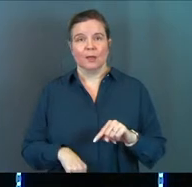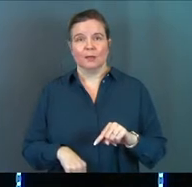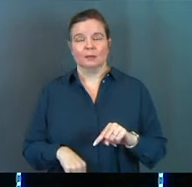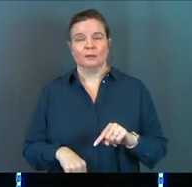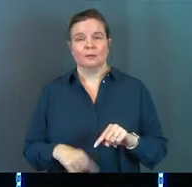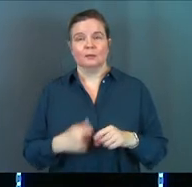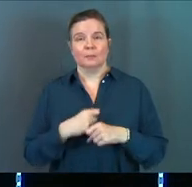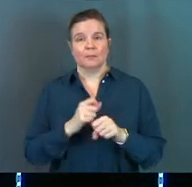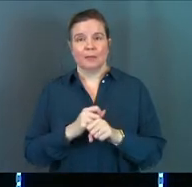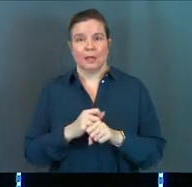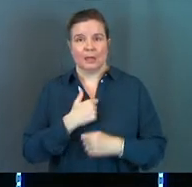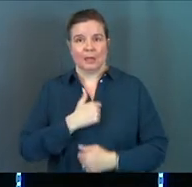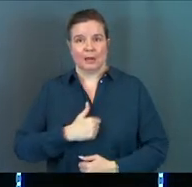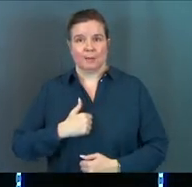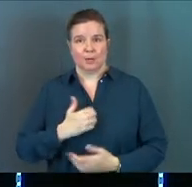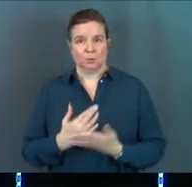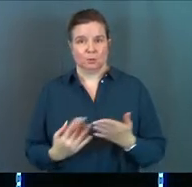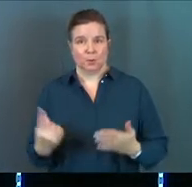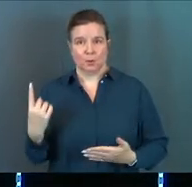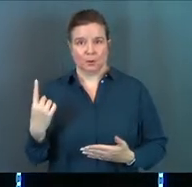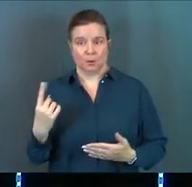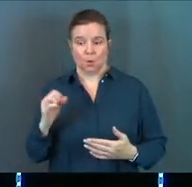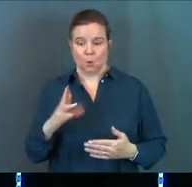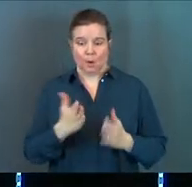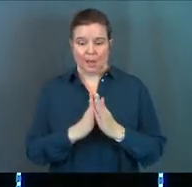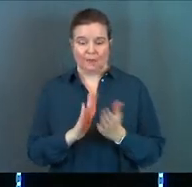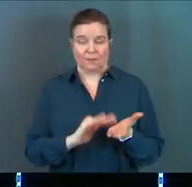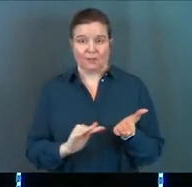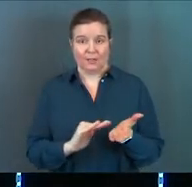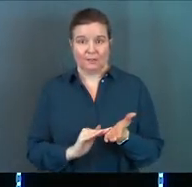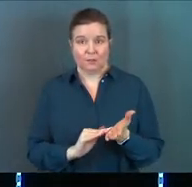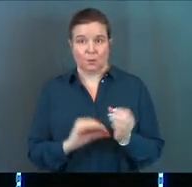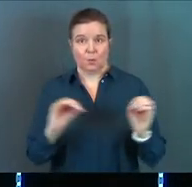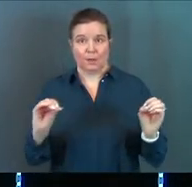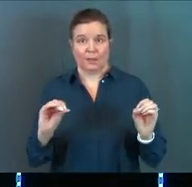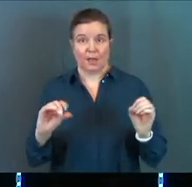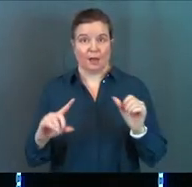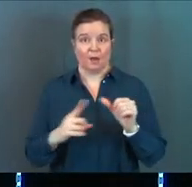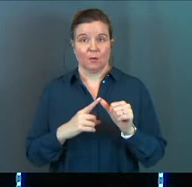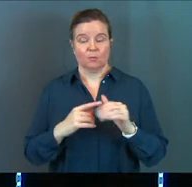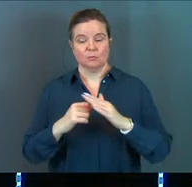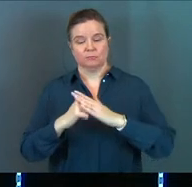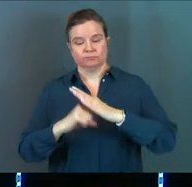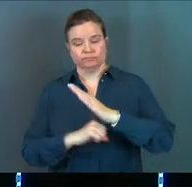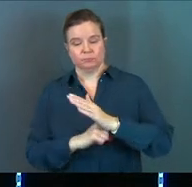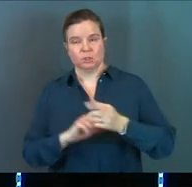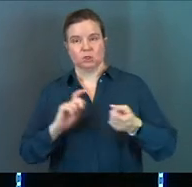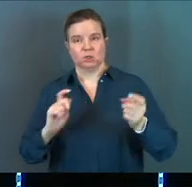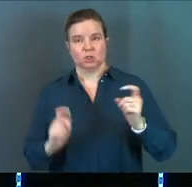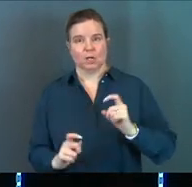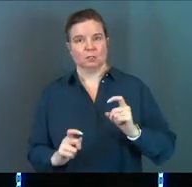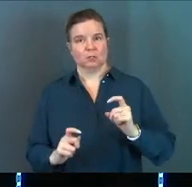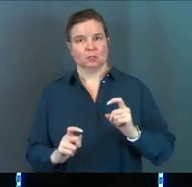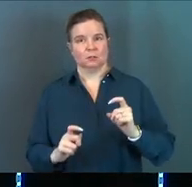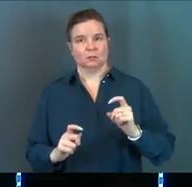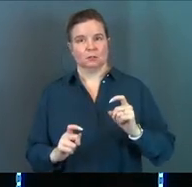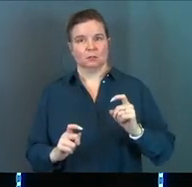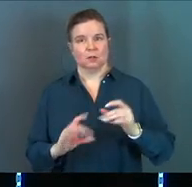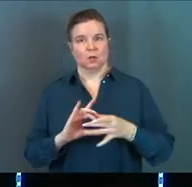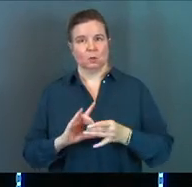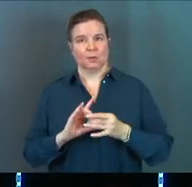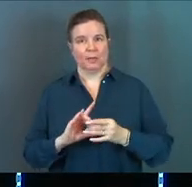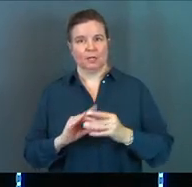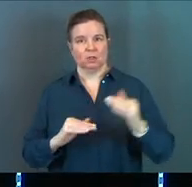make an apology to somebody or ask their forgiveness without fundamentally changing the